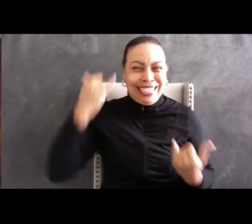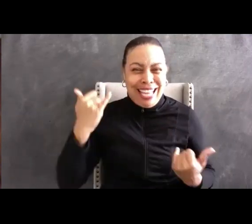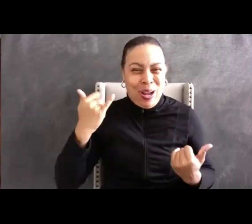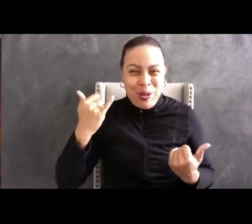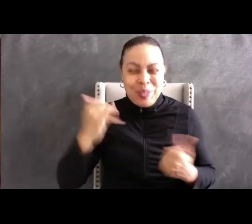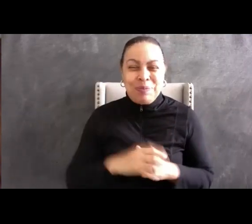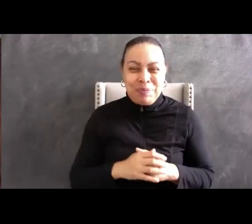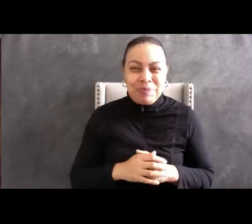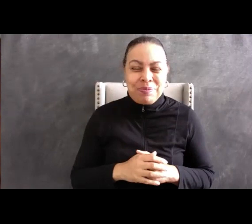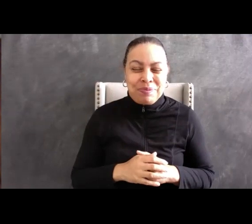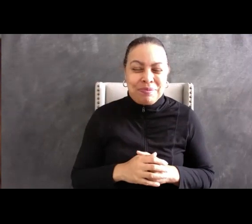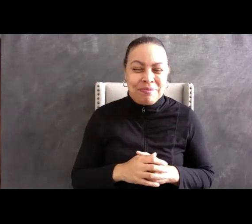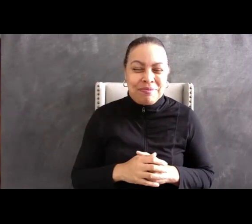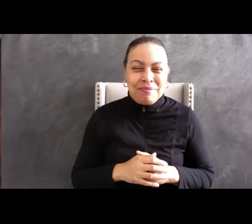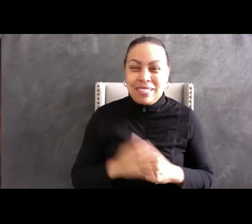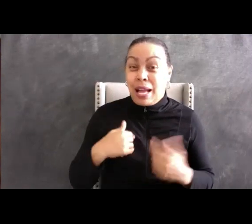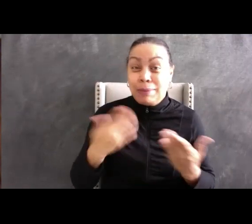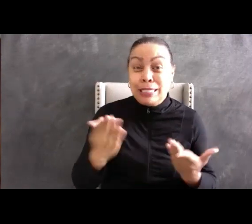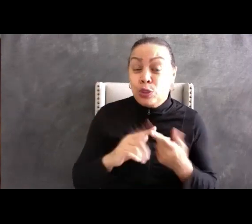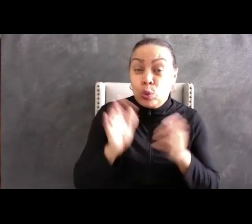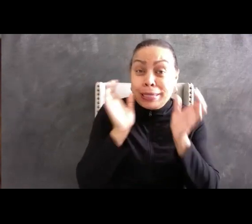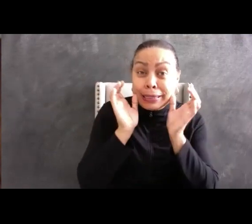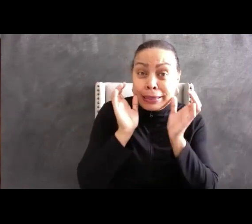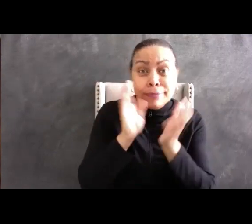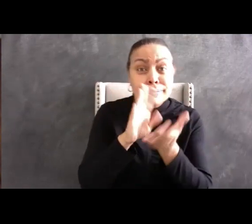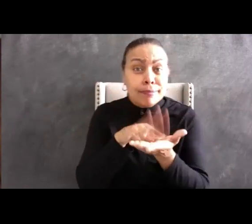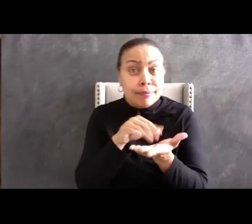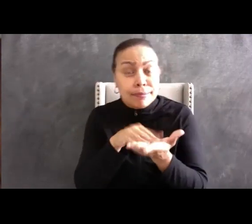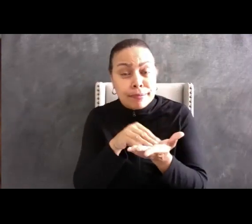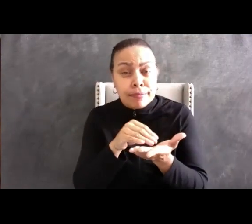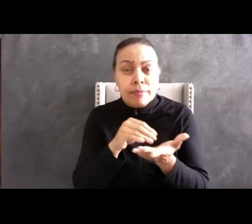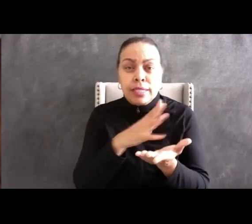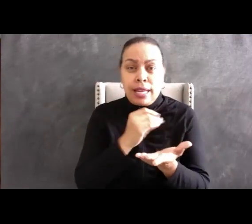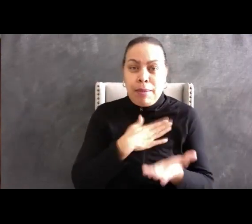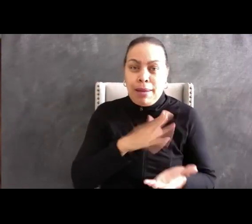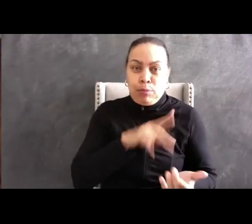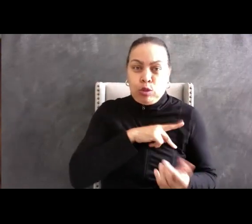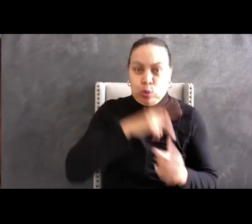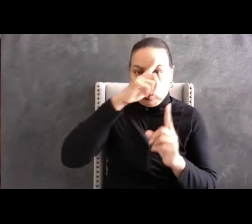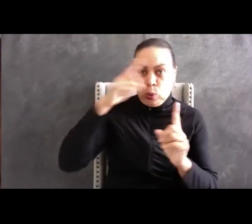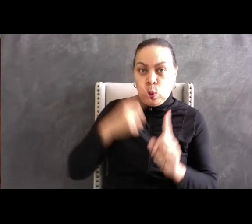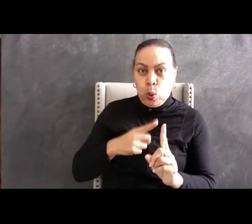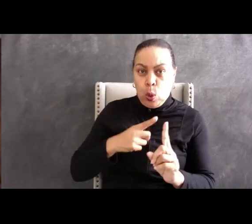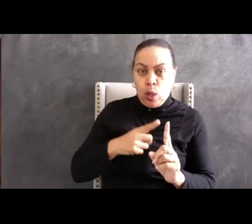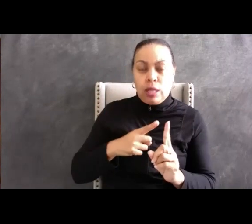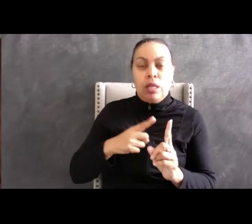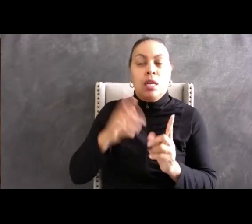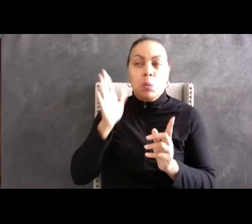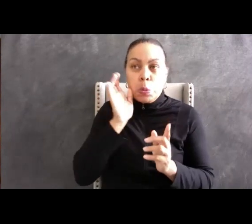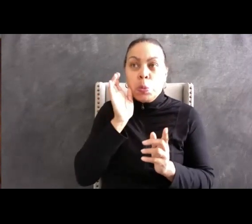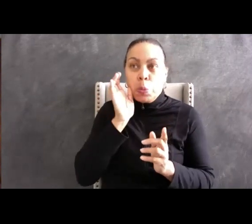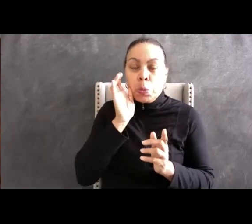listen and to learn. And my personal goal is to take back to my colleagues in my community,